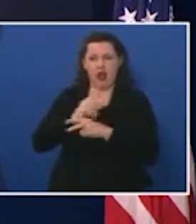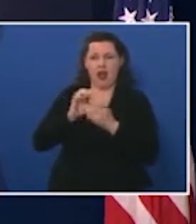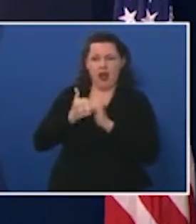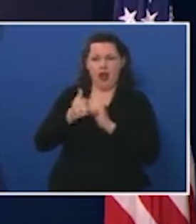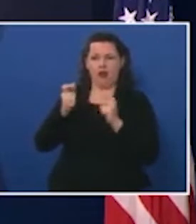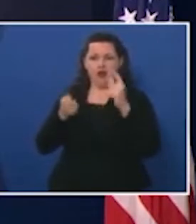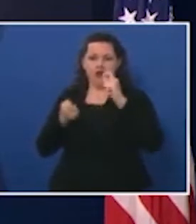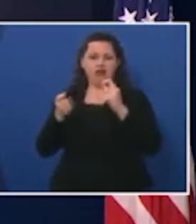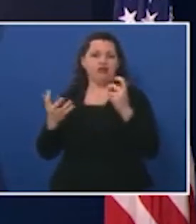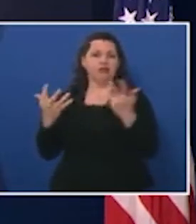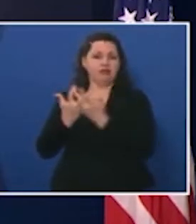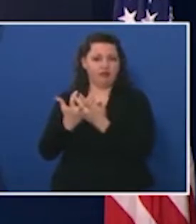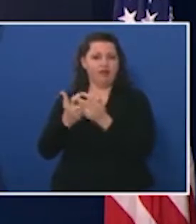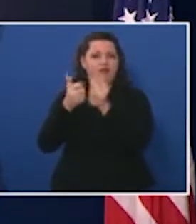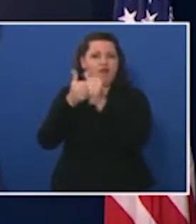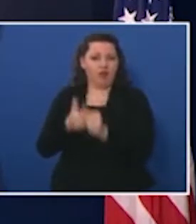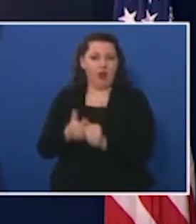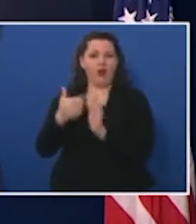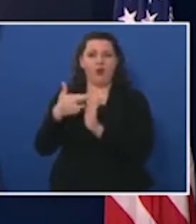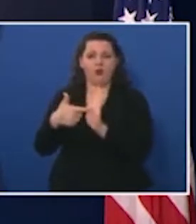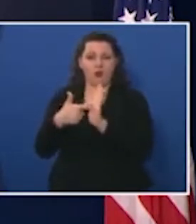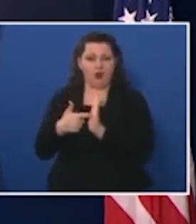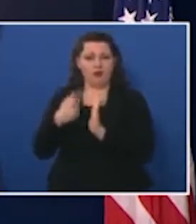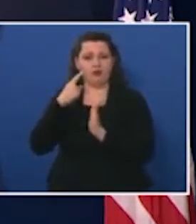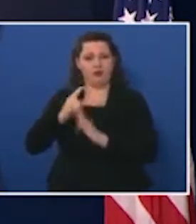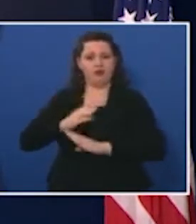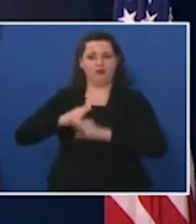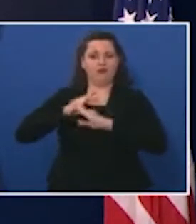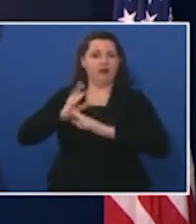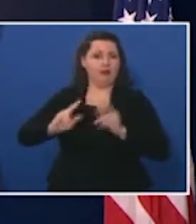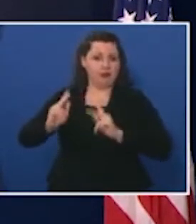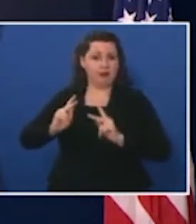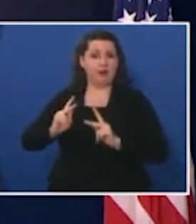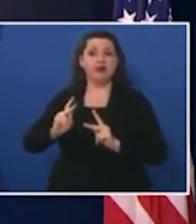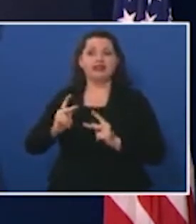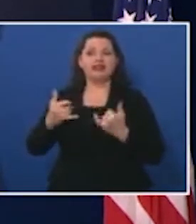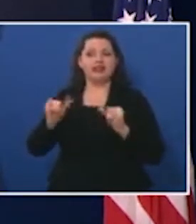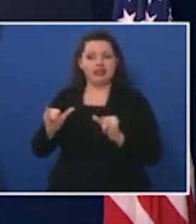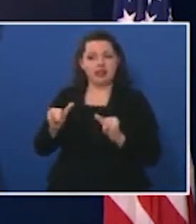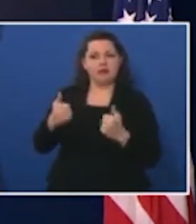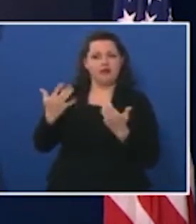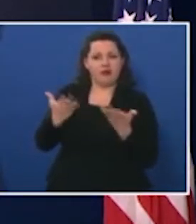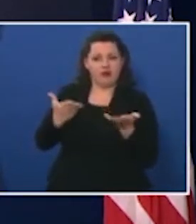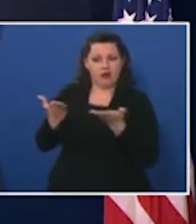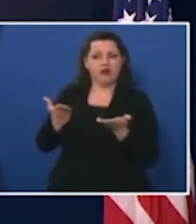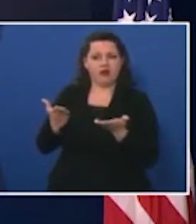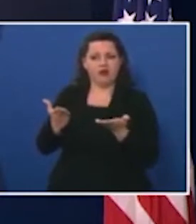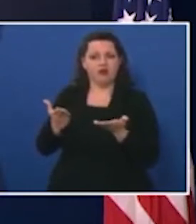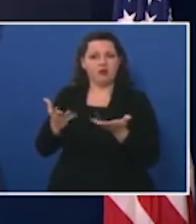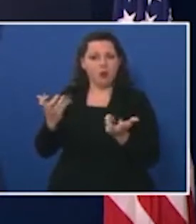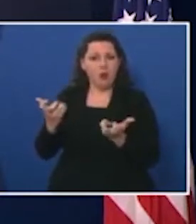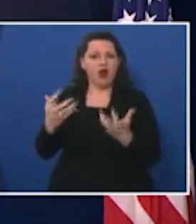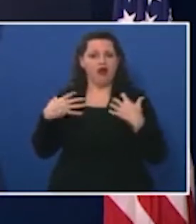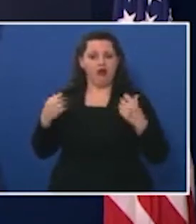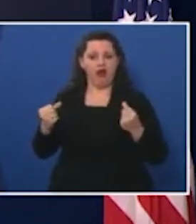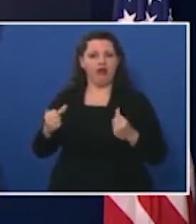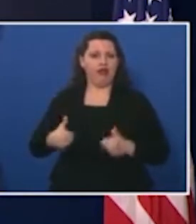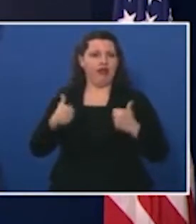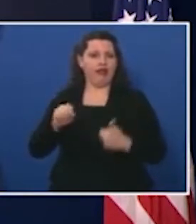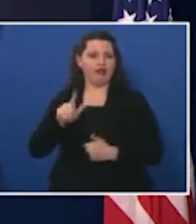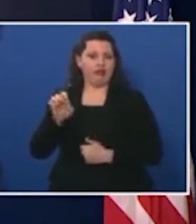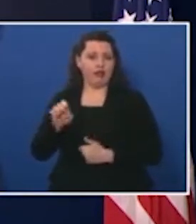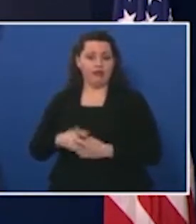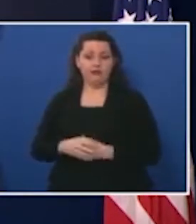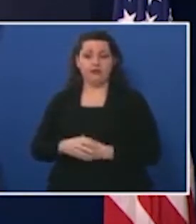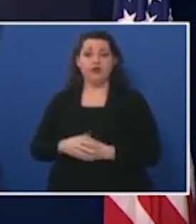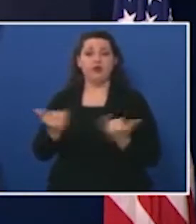with the requirements designed to protect their members and still deliver services that promote healthy lifestyles today I've asked